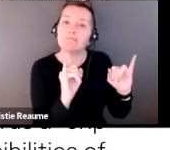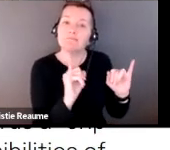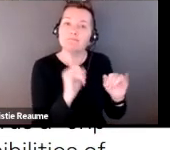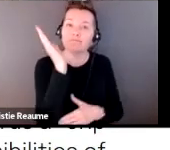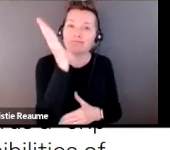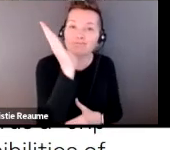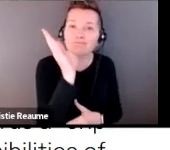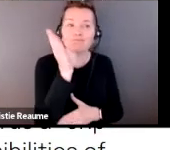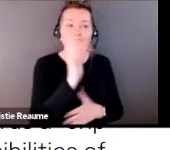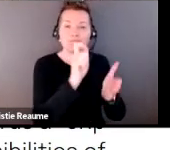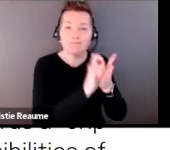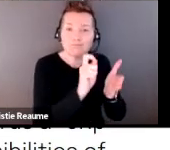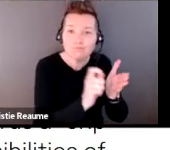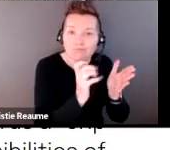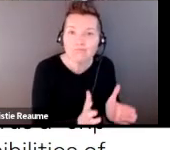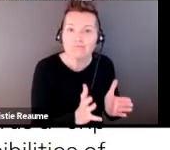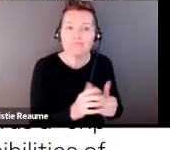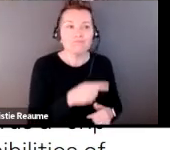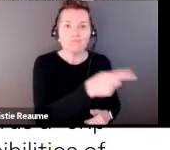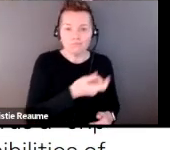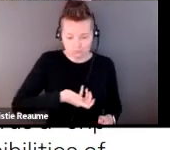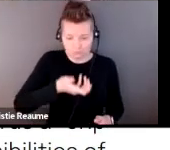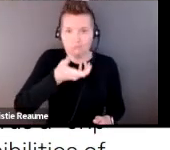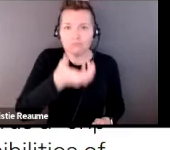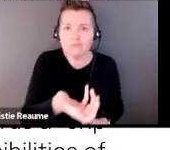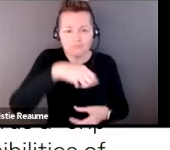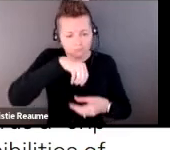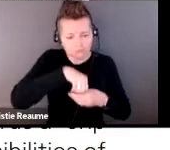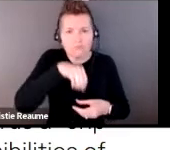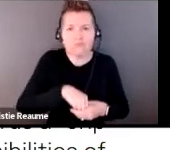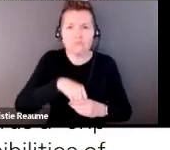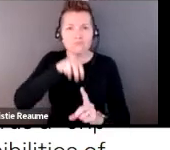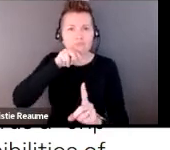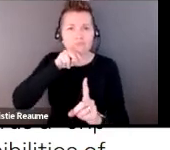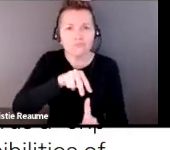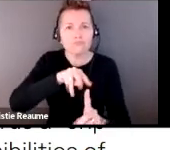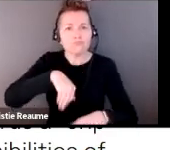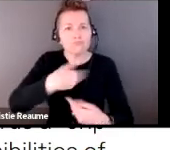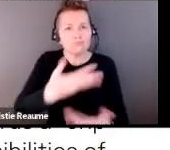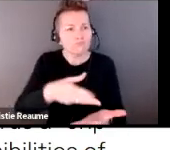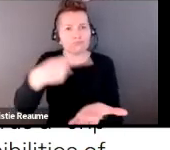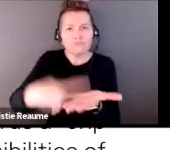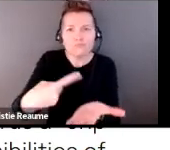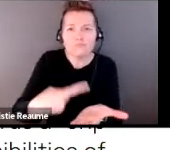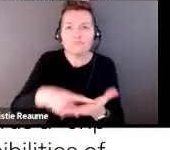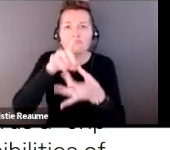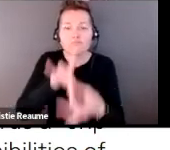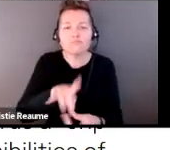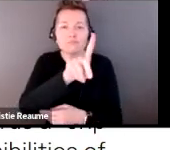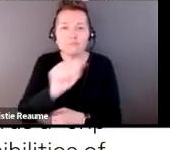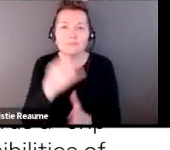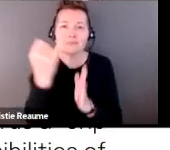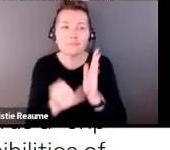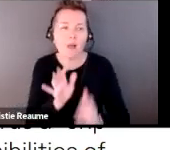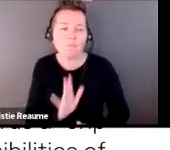and writer, adding his insights and perspectives to the conversation surrounding disability arts across Canada,